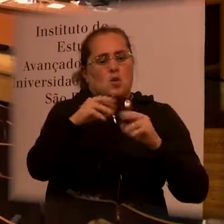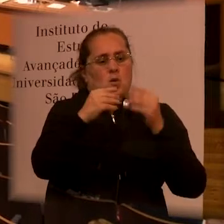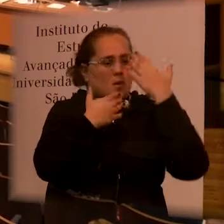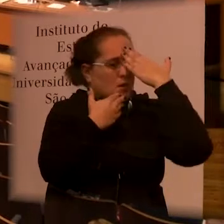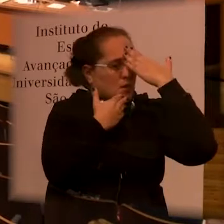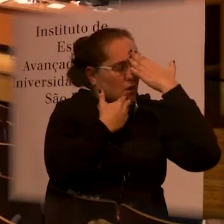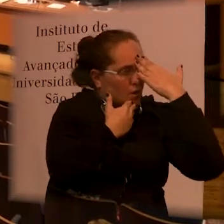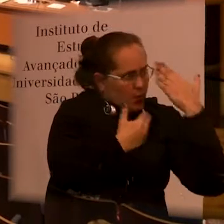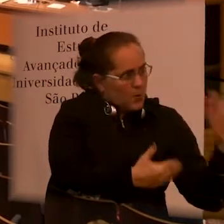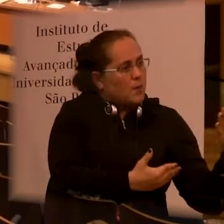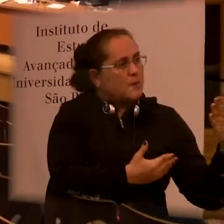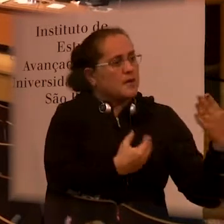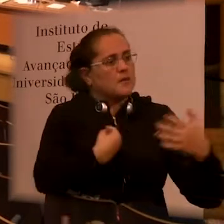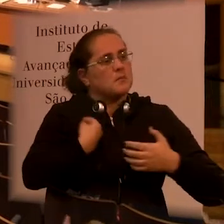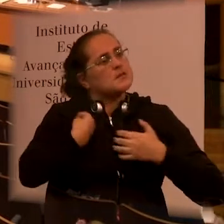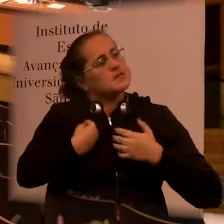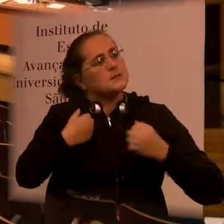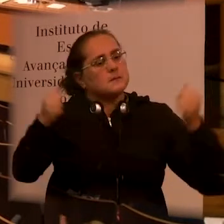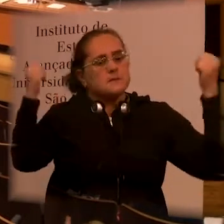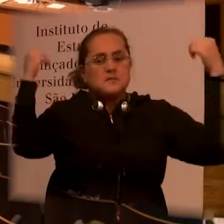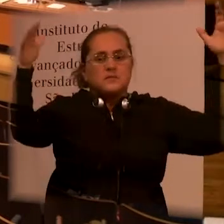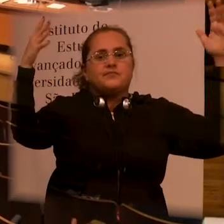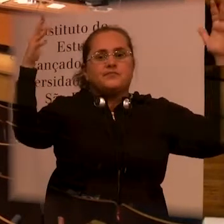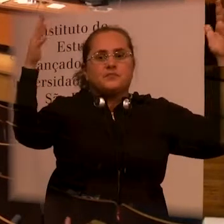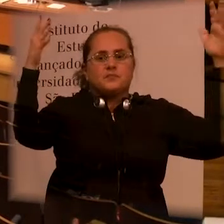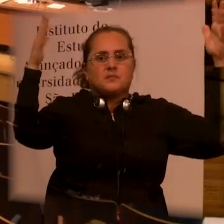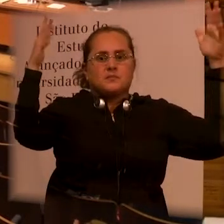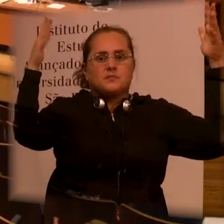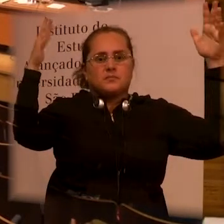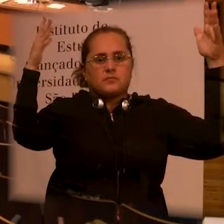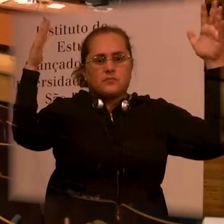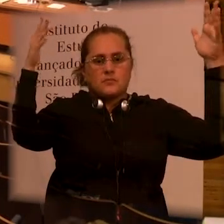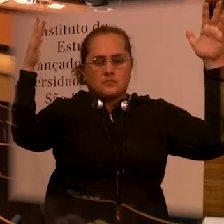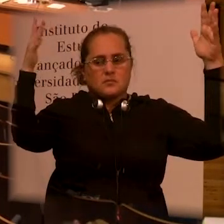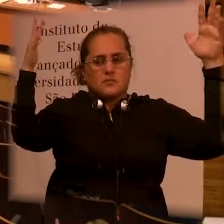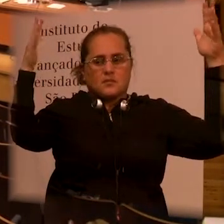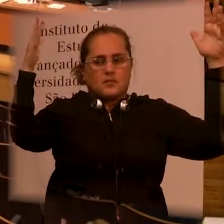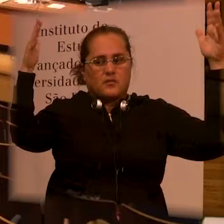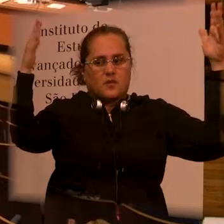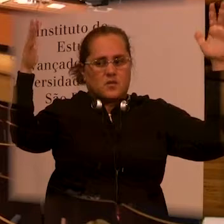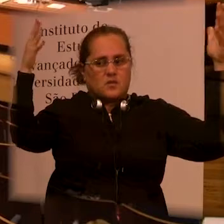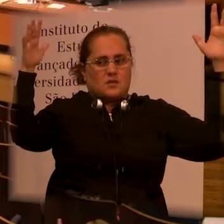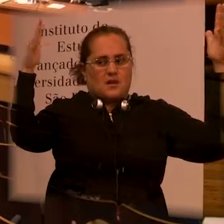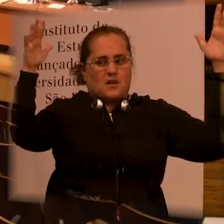friendship is forever. So thank you, Dr. Cooper. Thank you for sharing the knowledge.